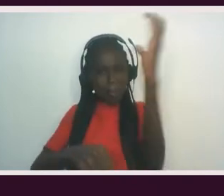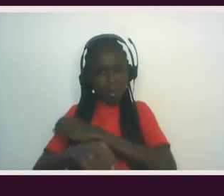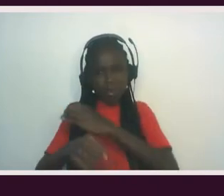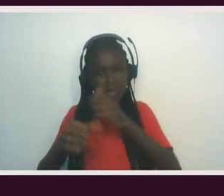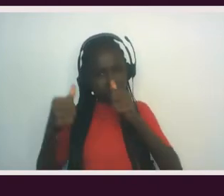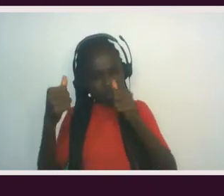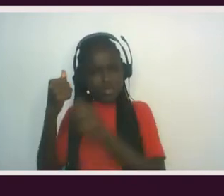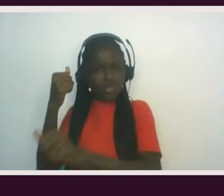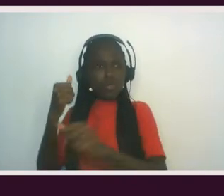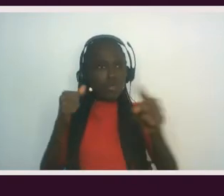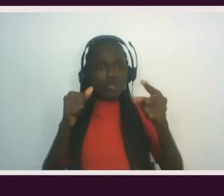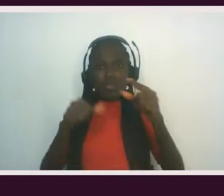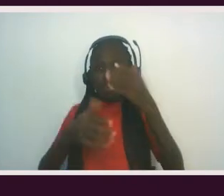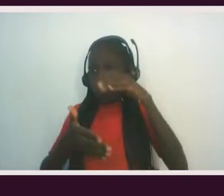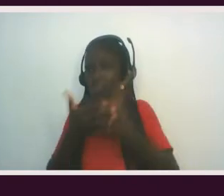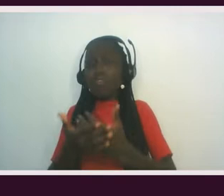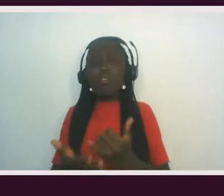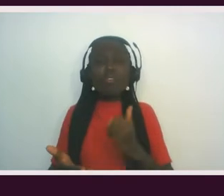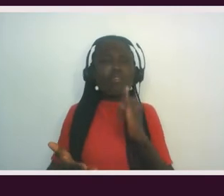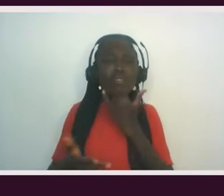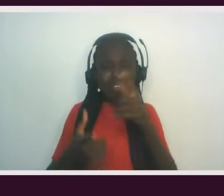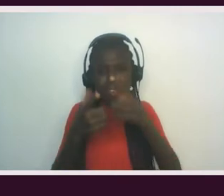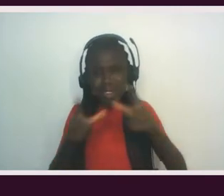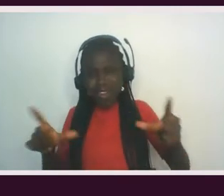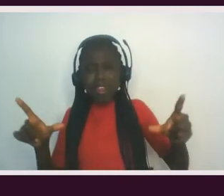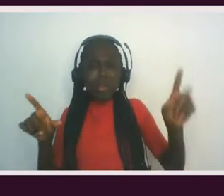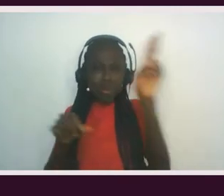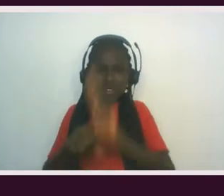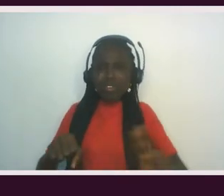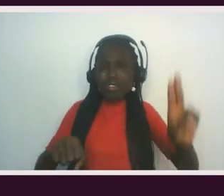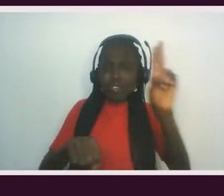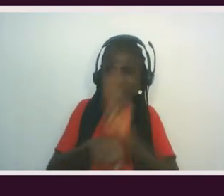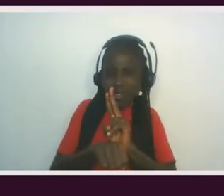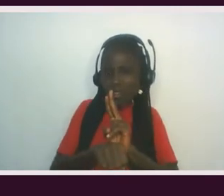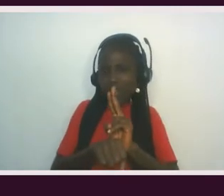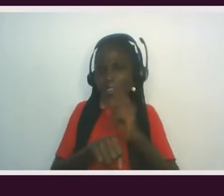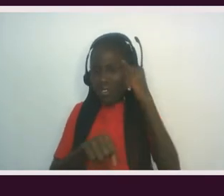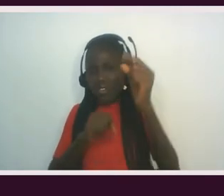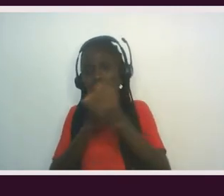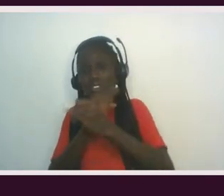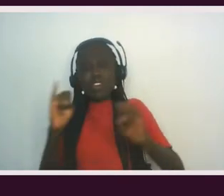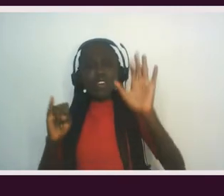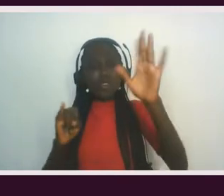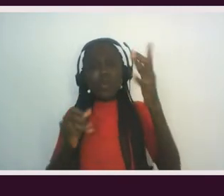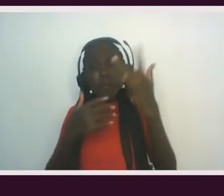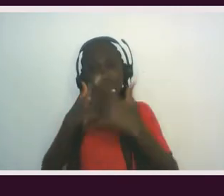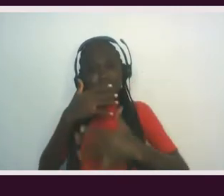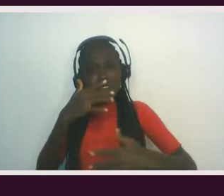prove them wrong and speak their language and the revolution and evolution boiling in your blood will soon run dry.